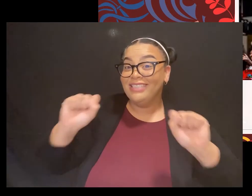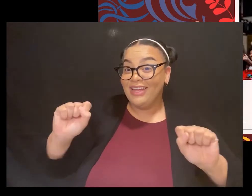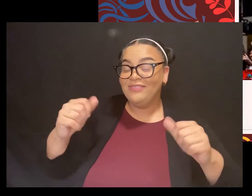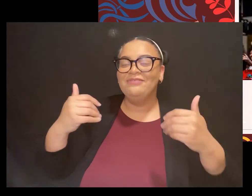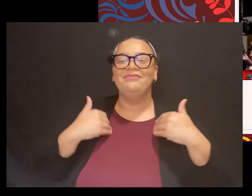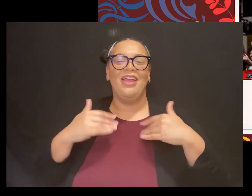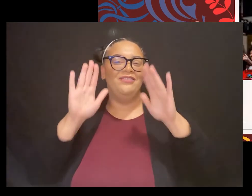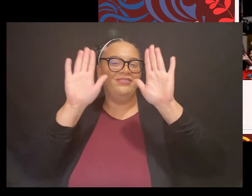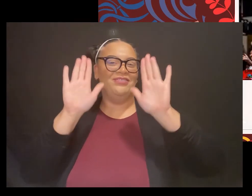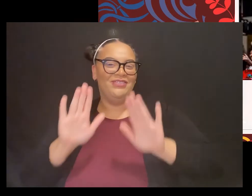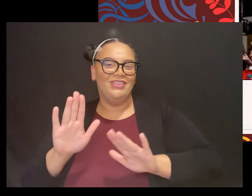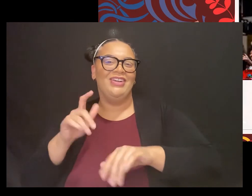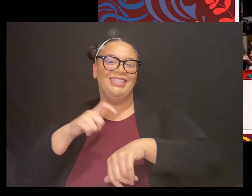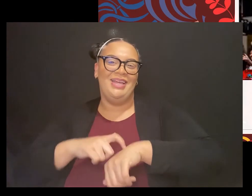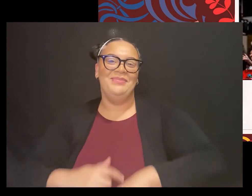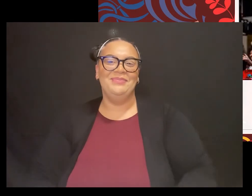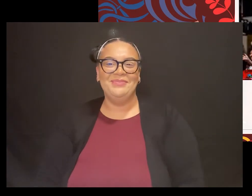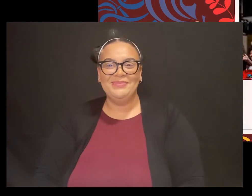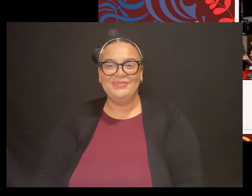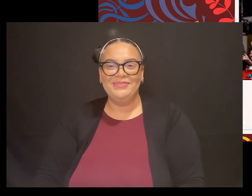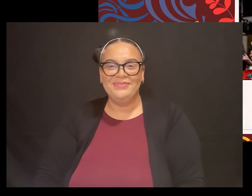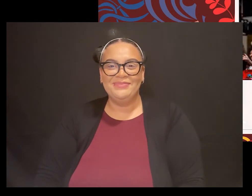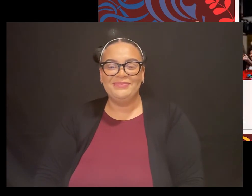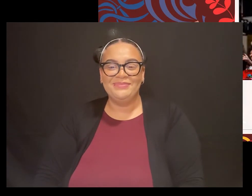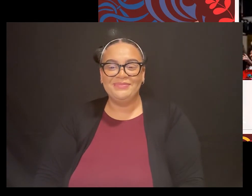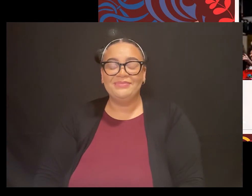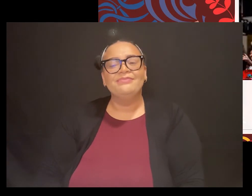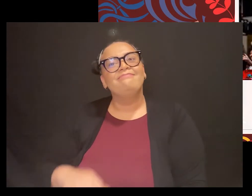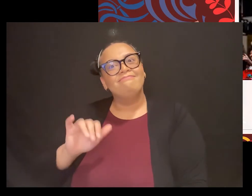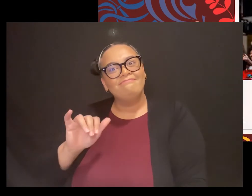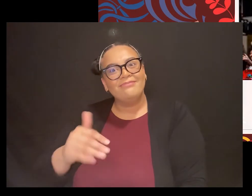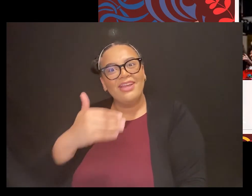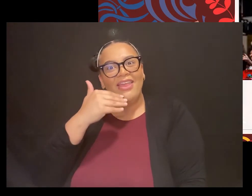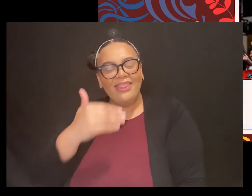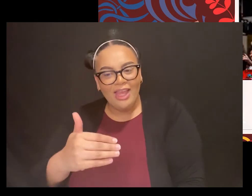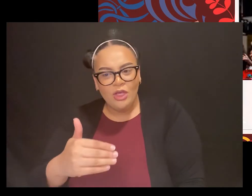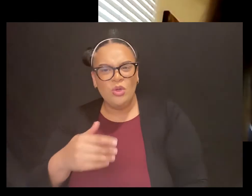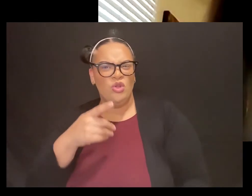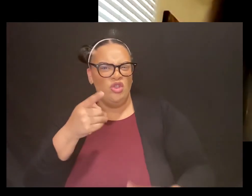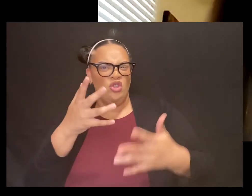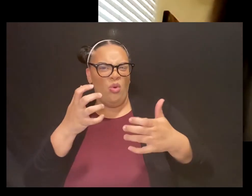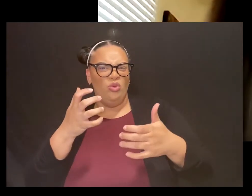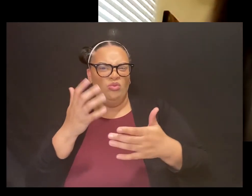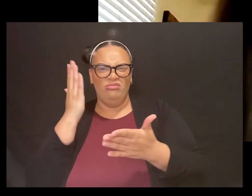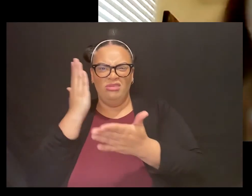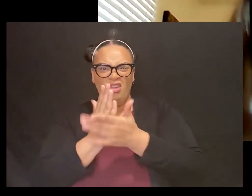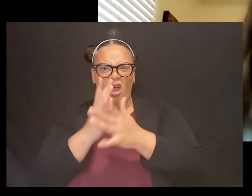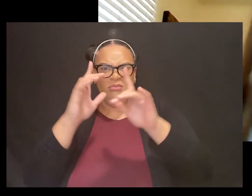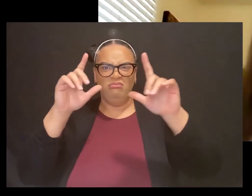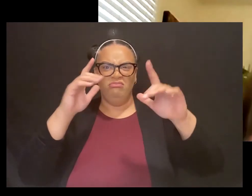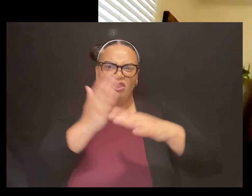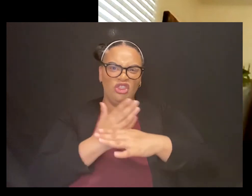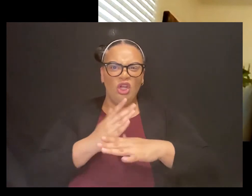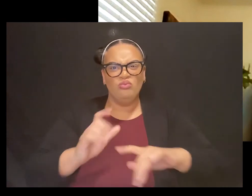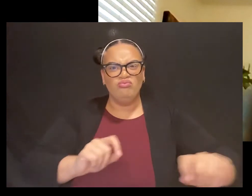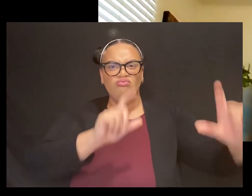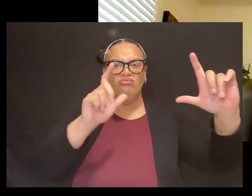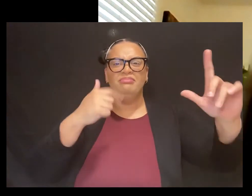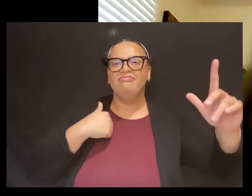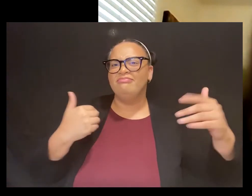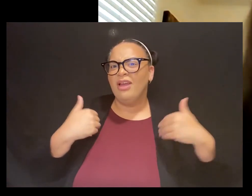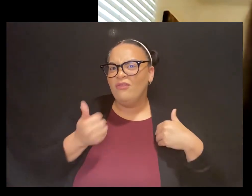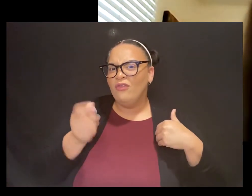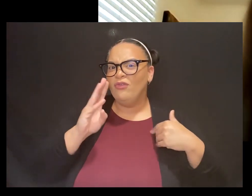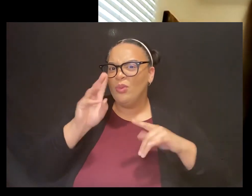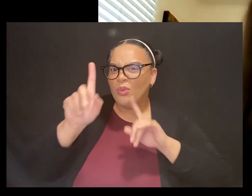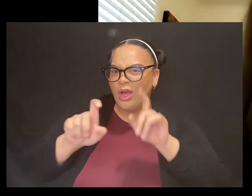Thank you, Anna. You want to stop sharing your screen? just maybe have a couple of questions. So when we were organizing this